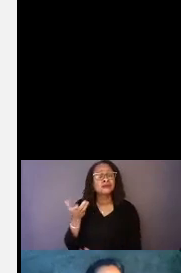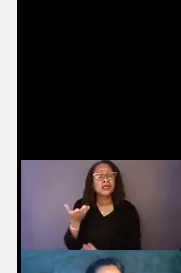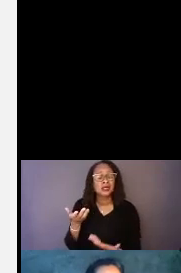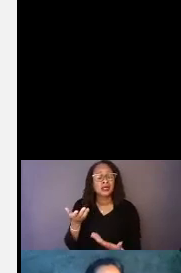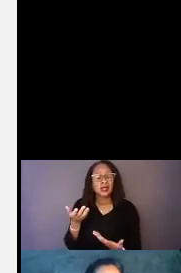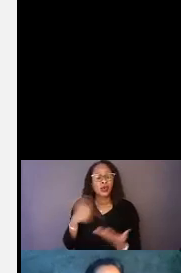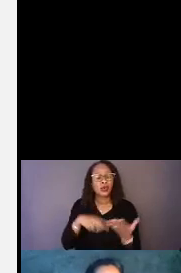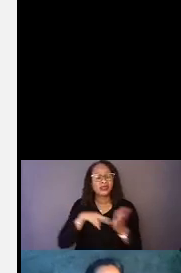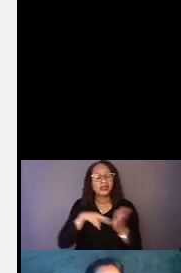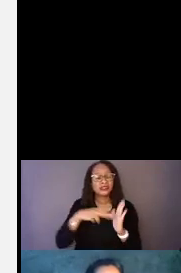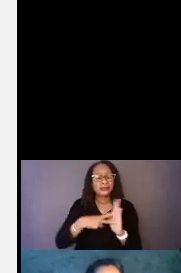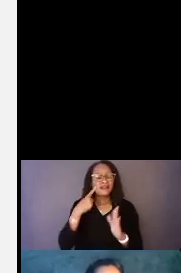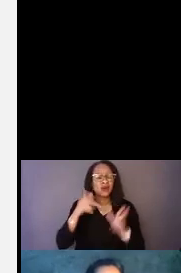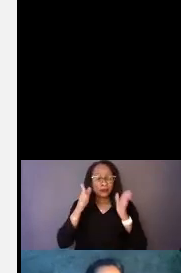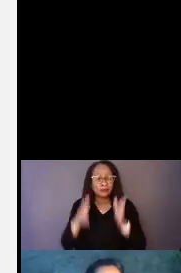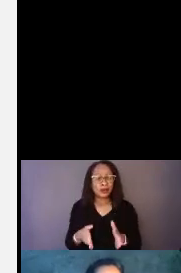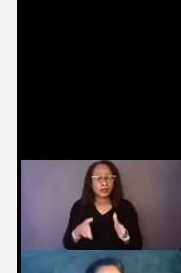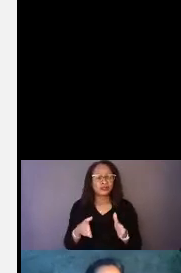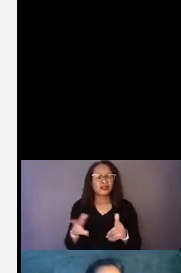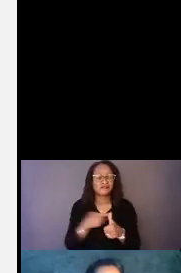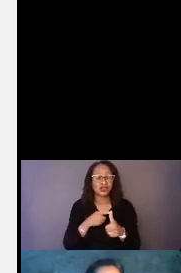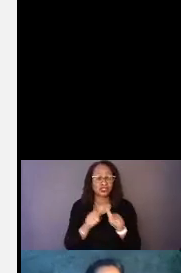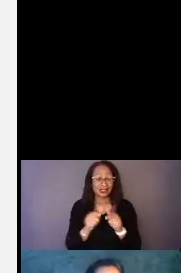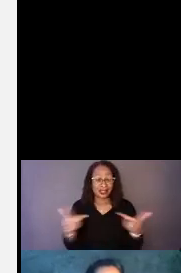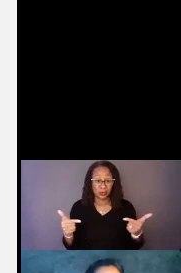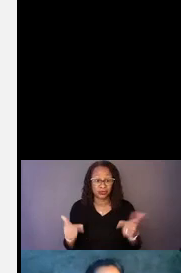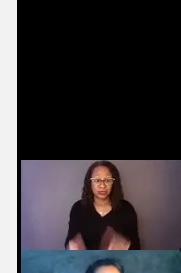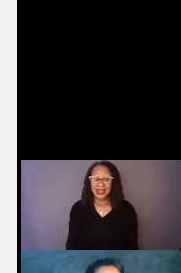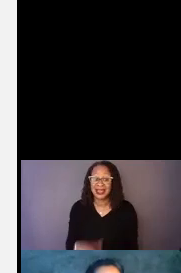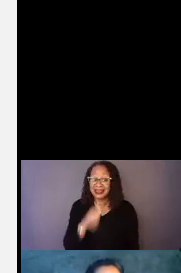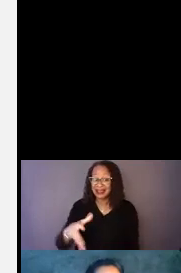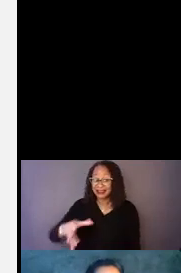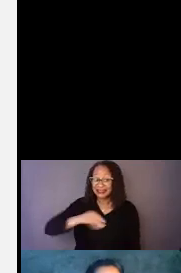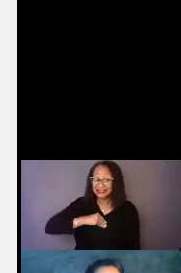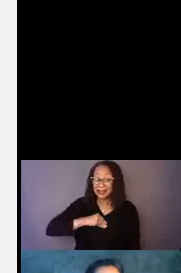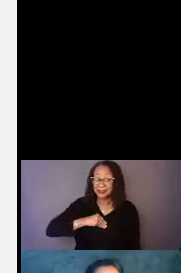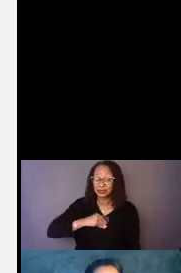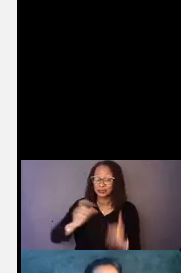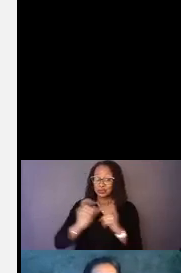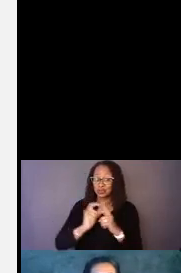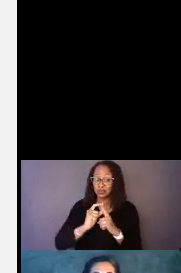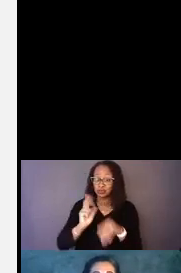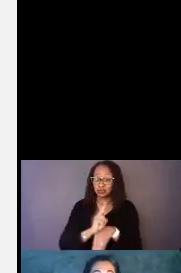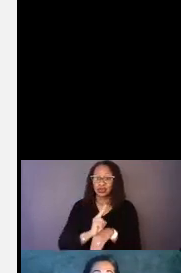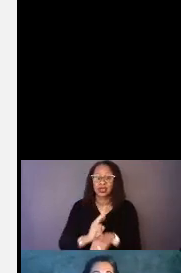for person first language? Is that not an acceptable term to use? In terms of deafness?